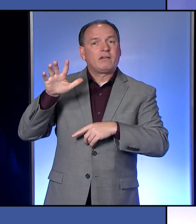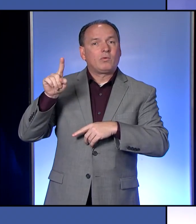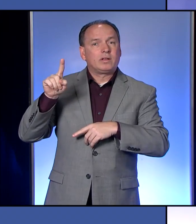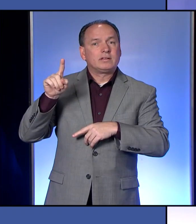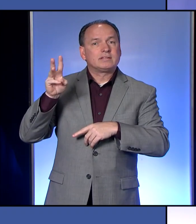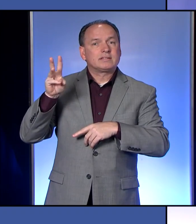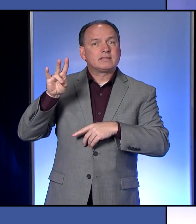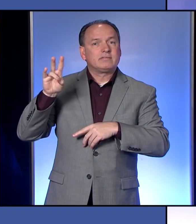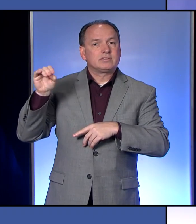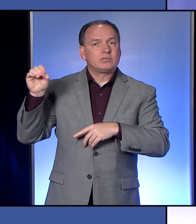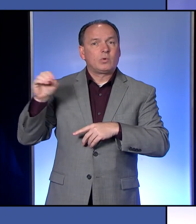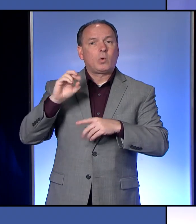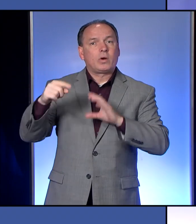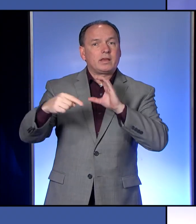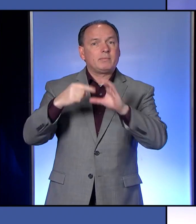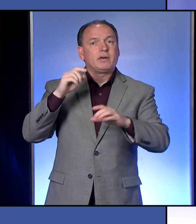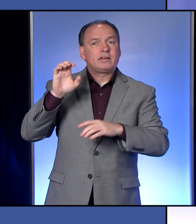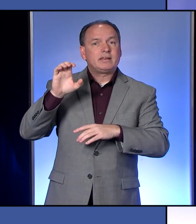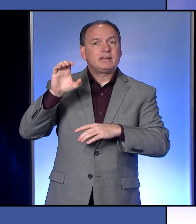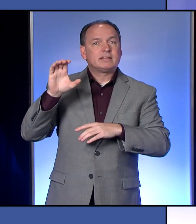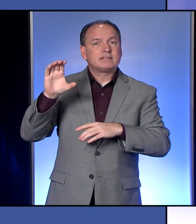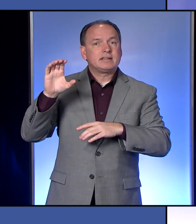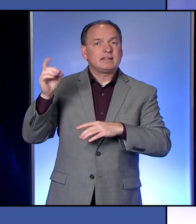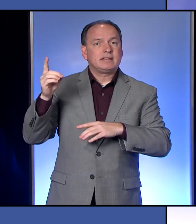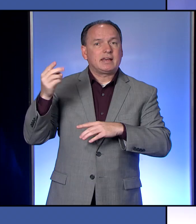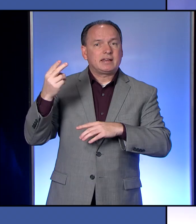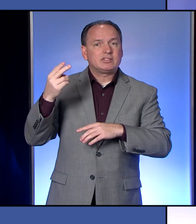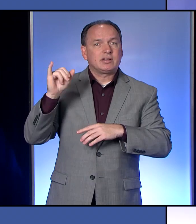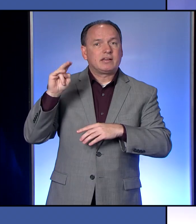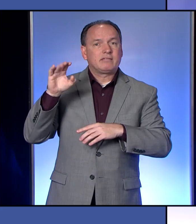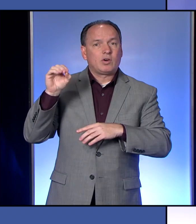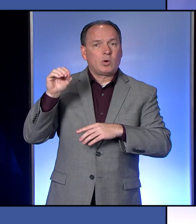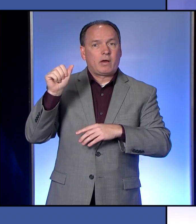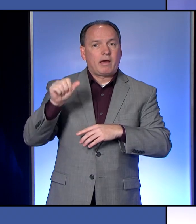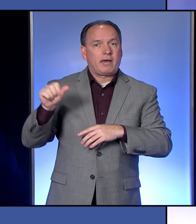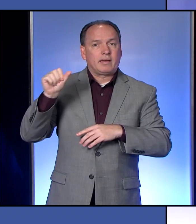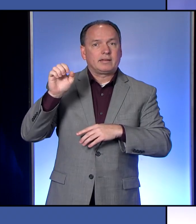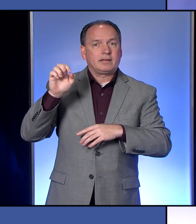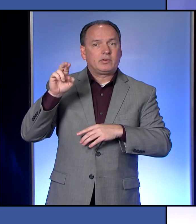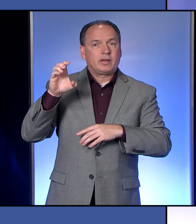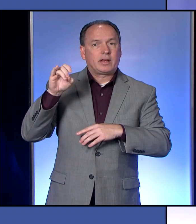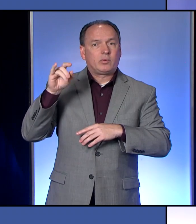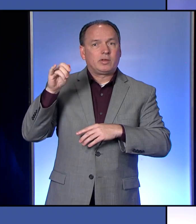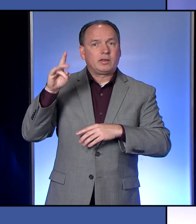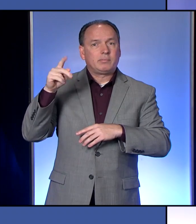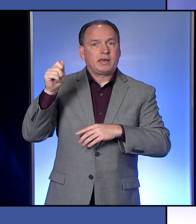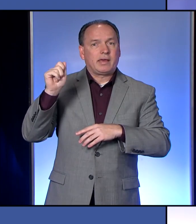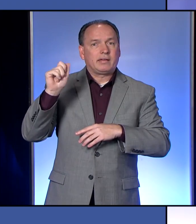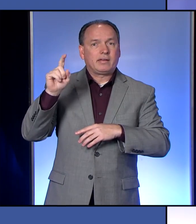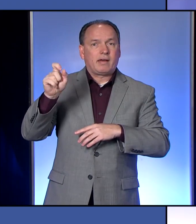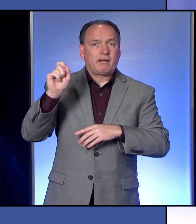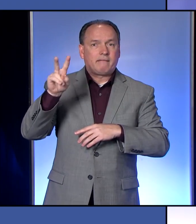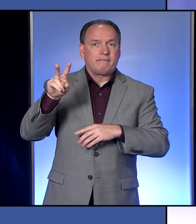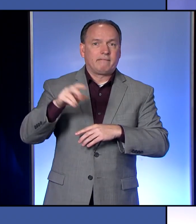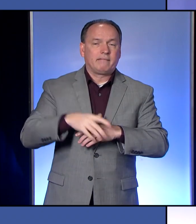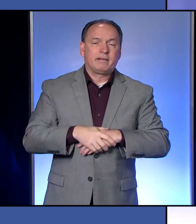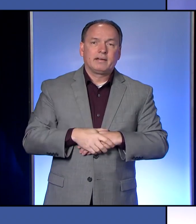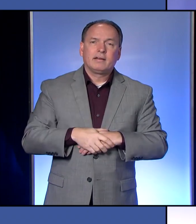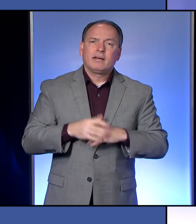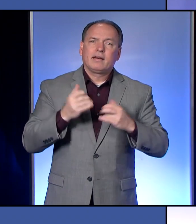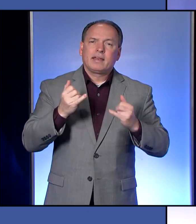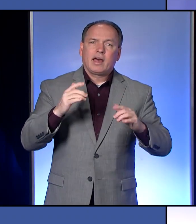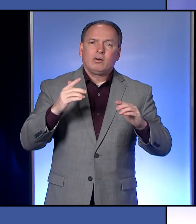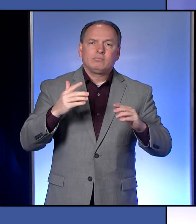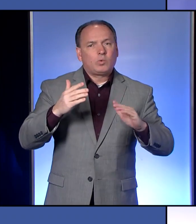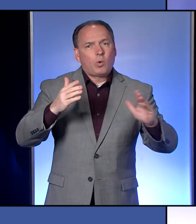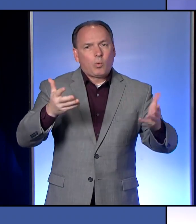or email us at ecdhinfo at eriecountypa.gov. We would now like